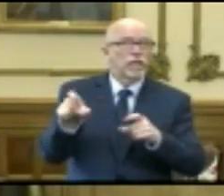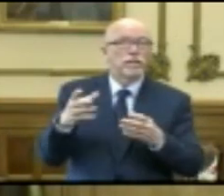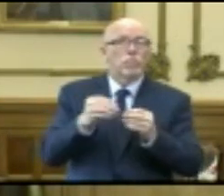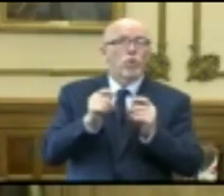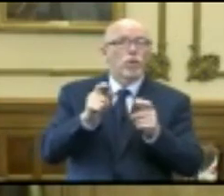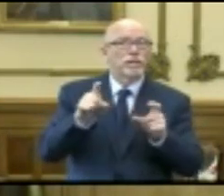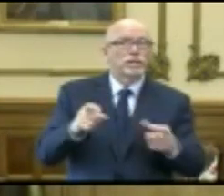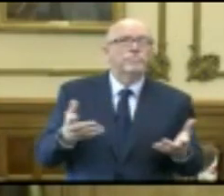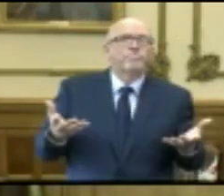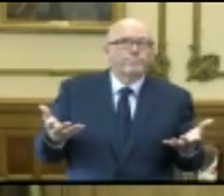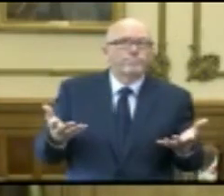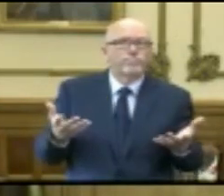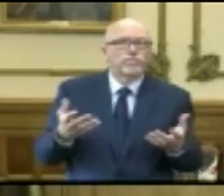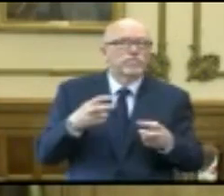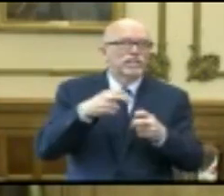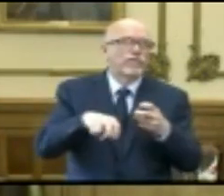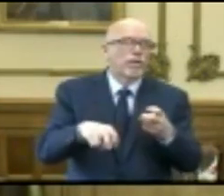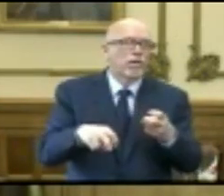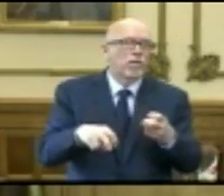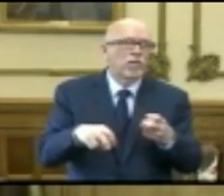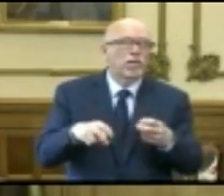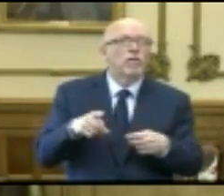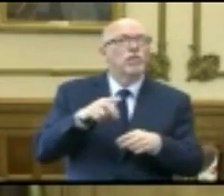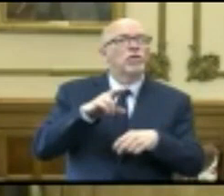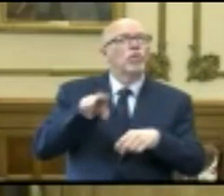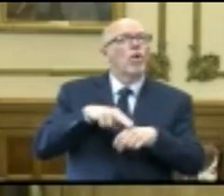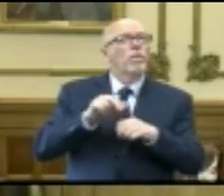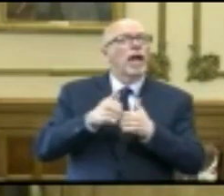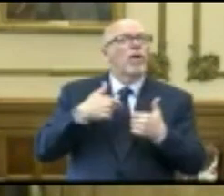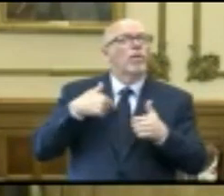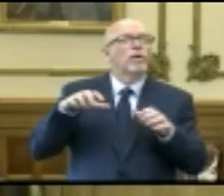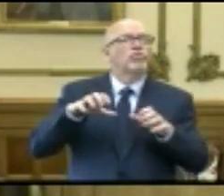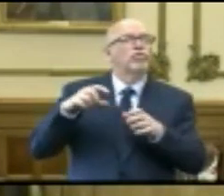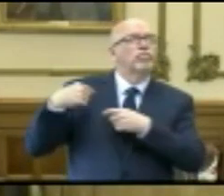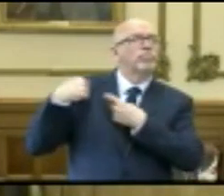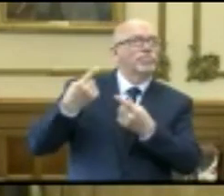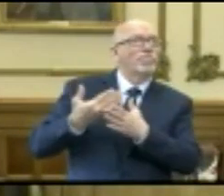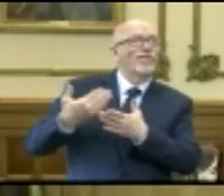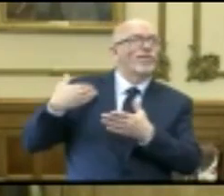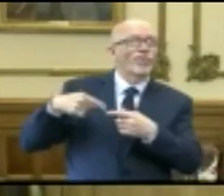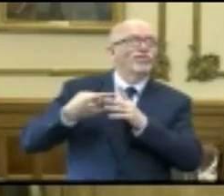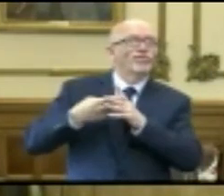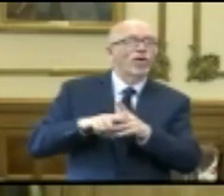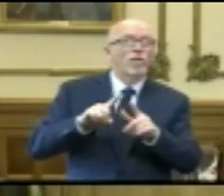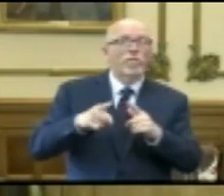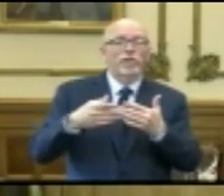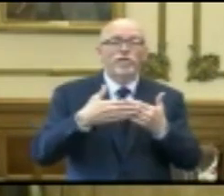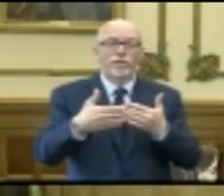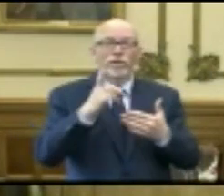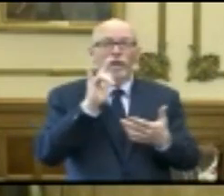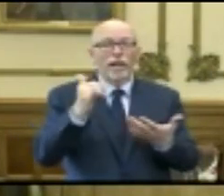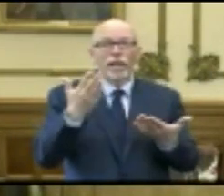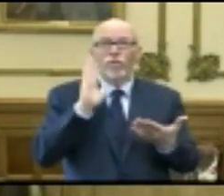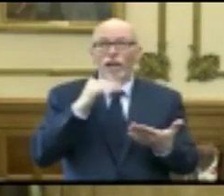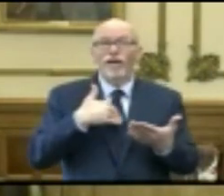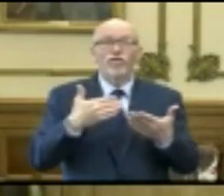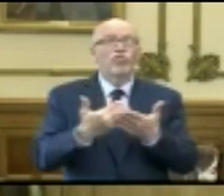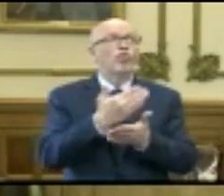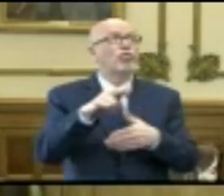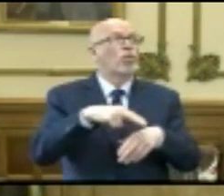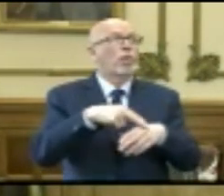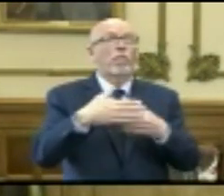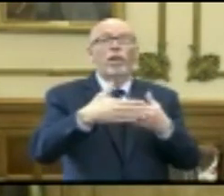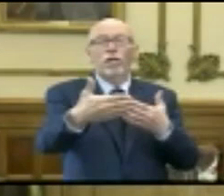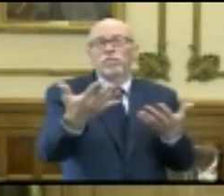testing? That's very difficult, the normal, the way we knew it before this all started. But there definitely could be a new norm before that